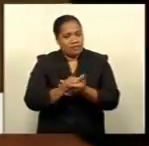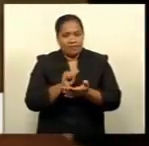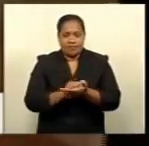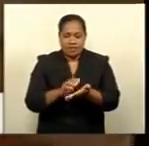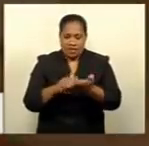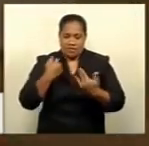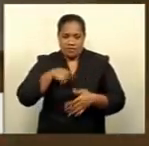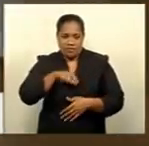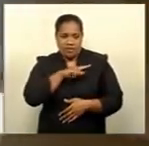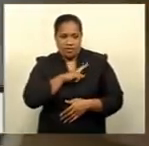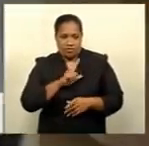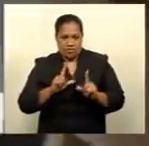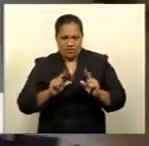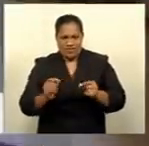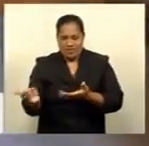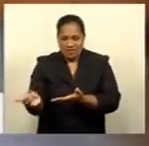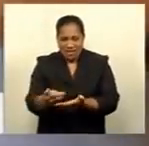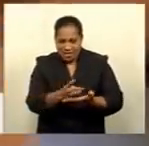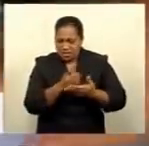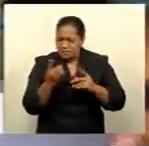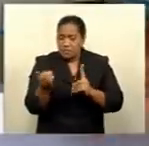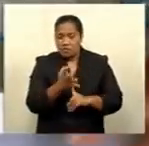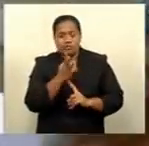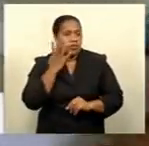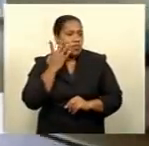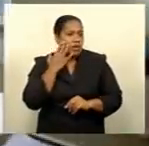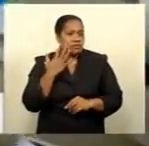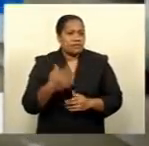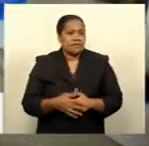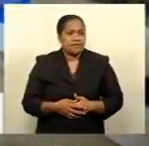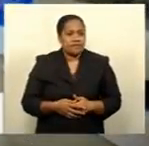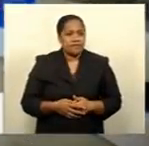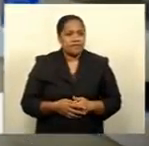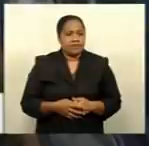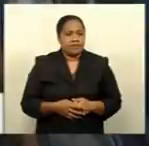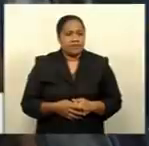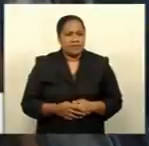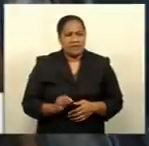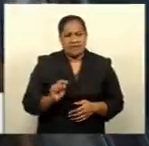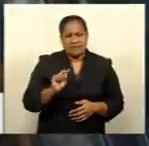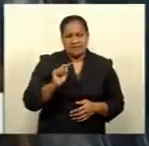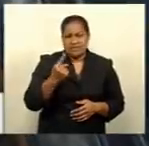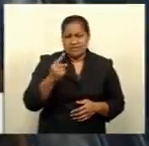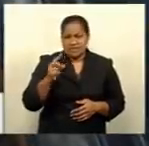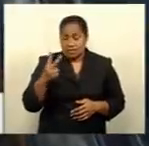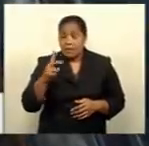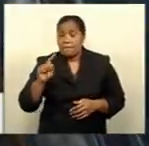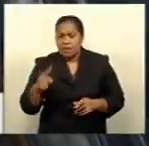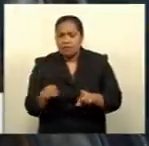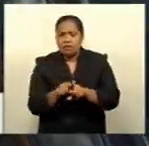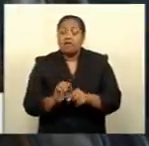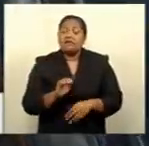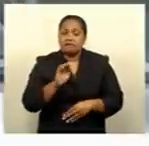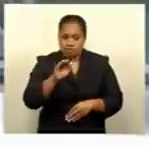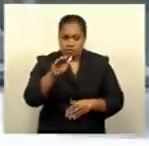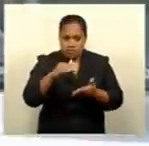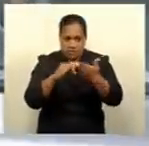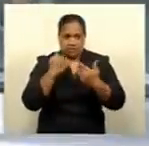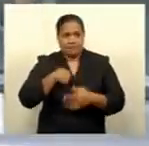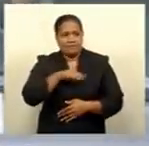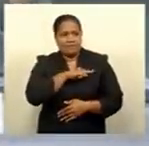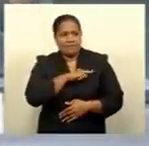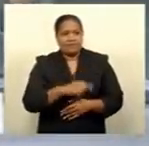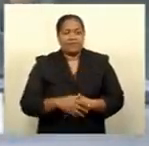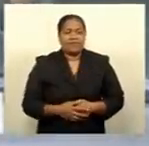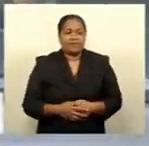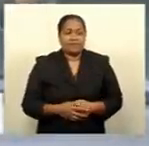especially when it comes to, not just now in terms of the first and second, but in the near future, if science directs